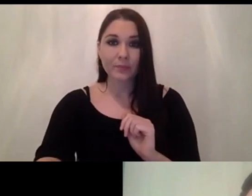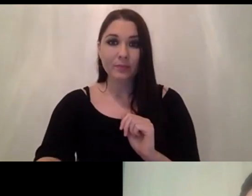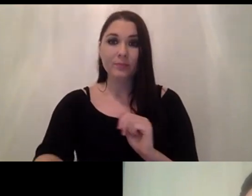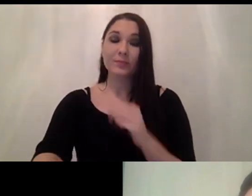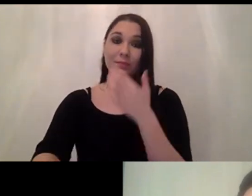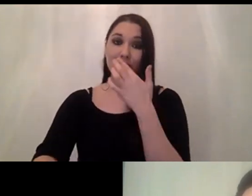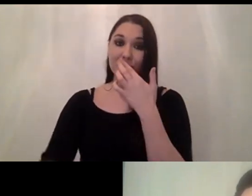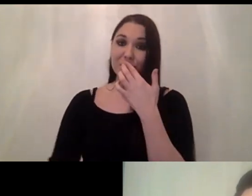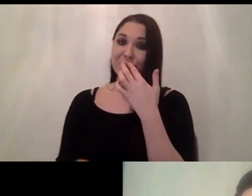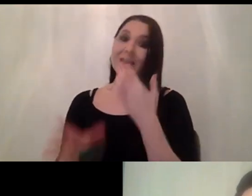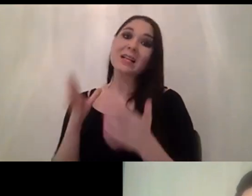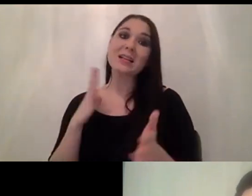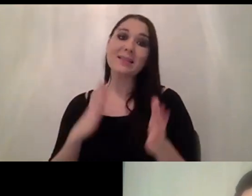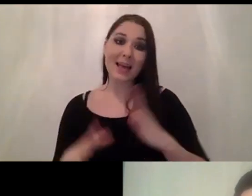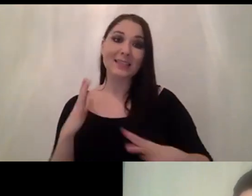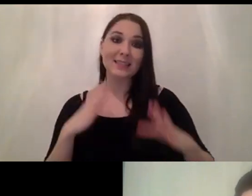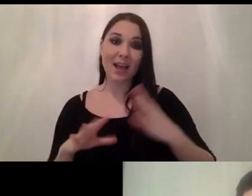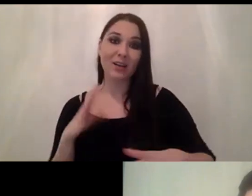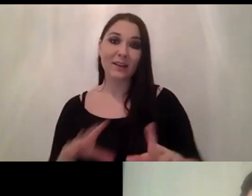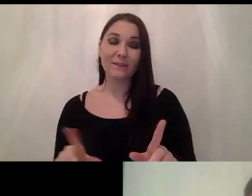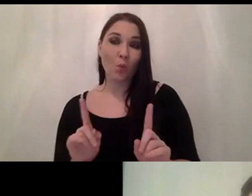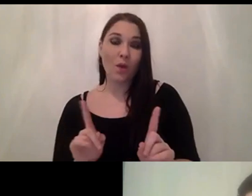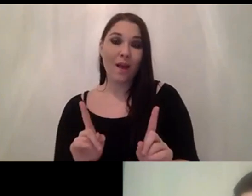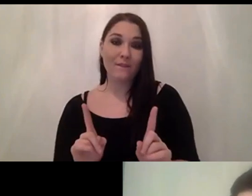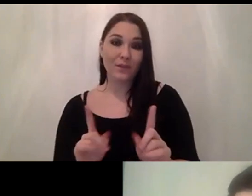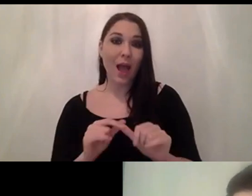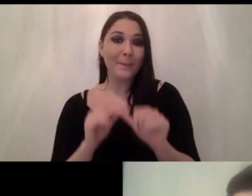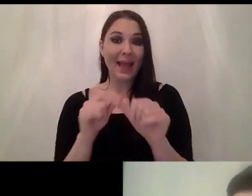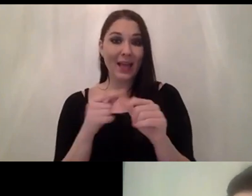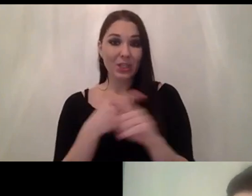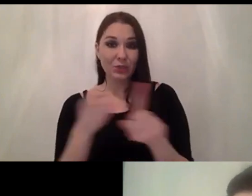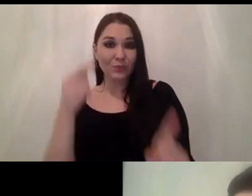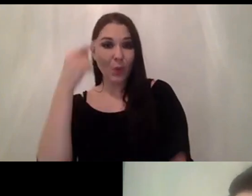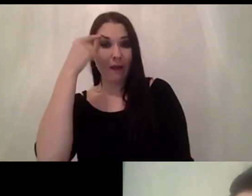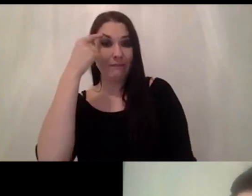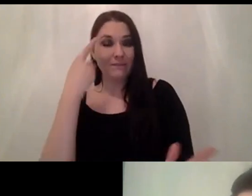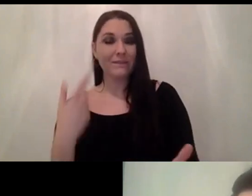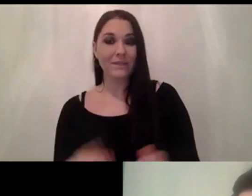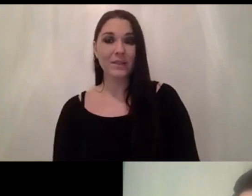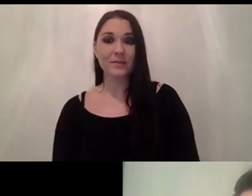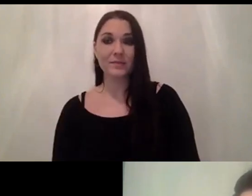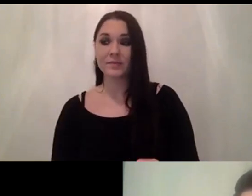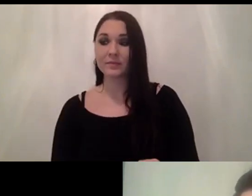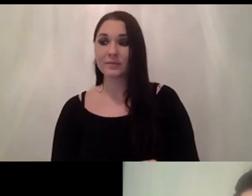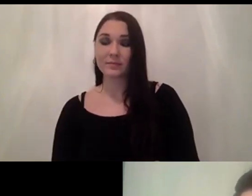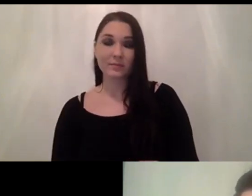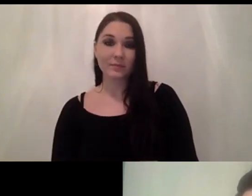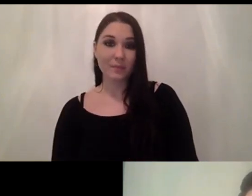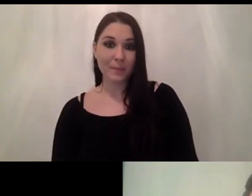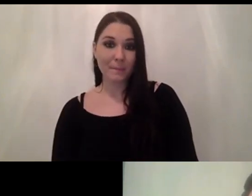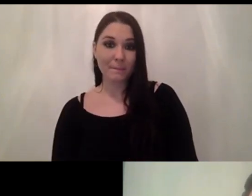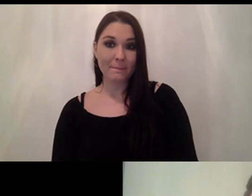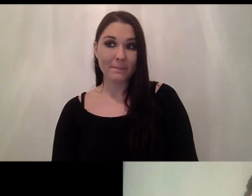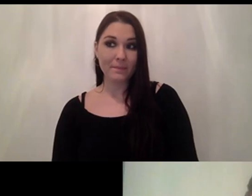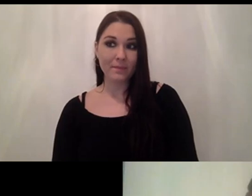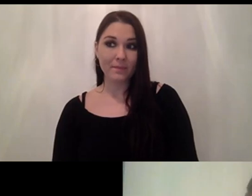completely necessary for whatever application you have in mind um but i think